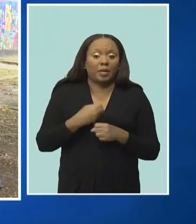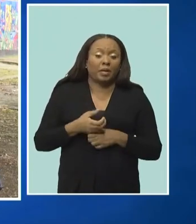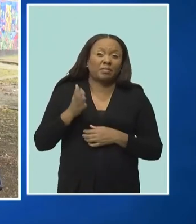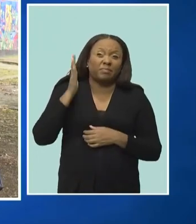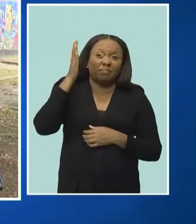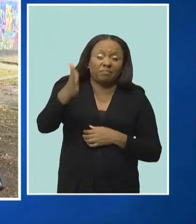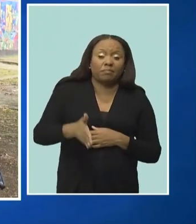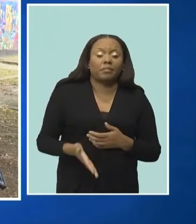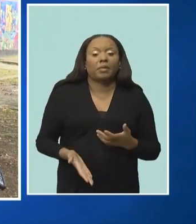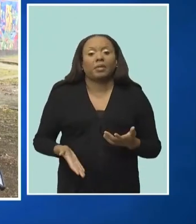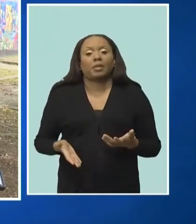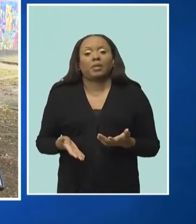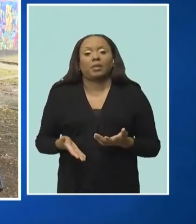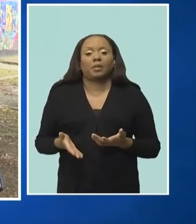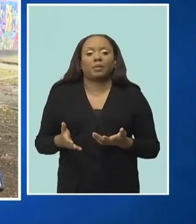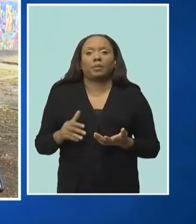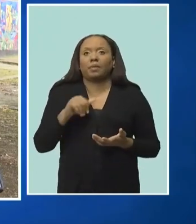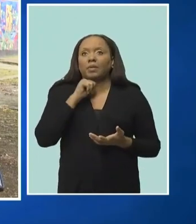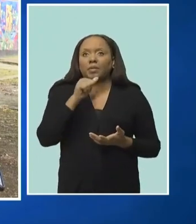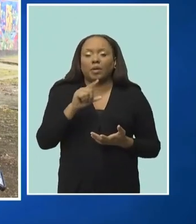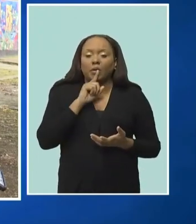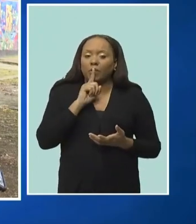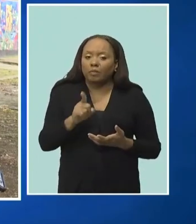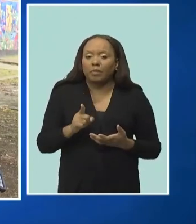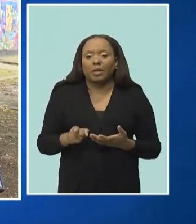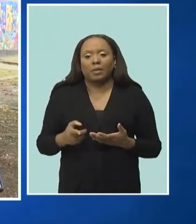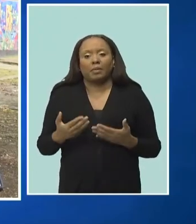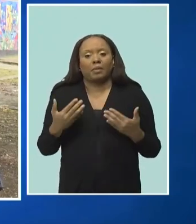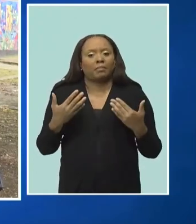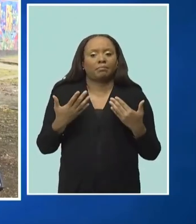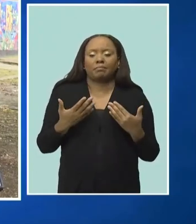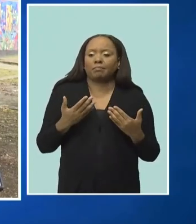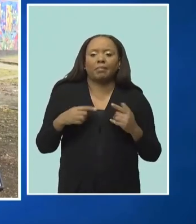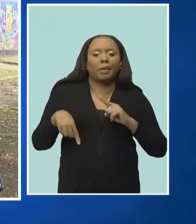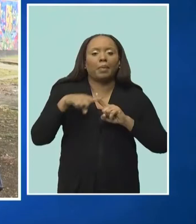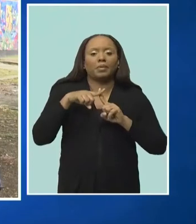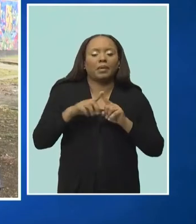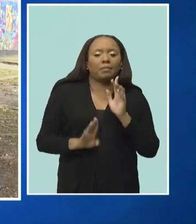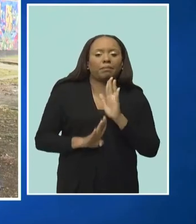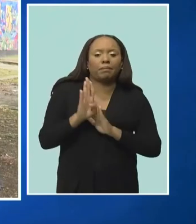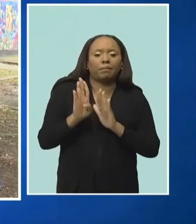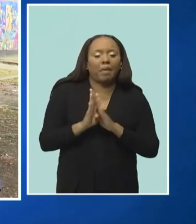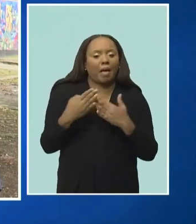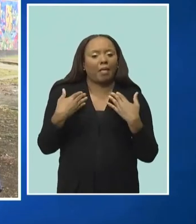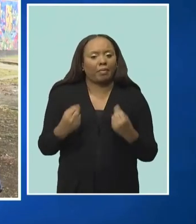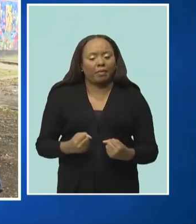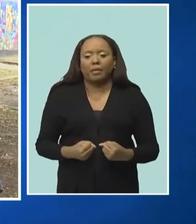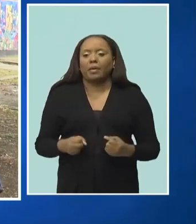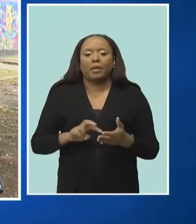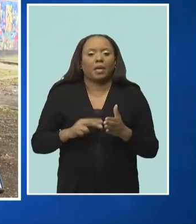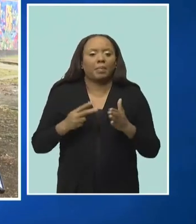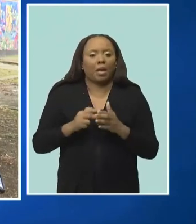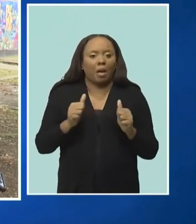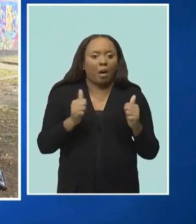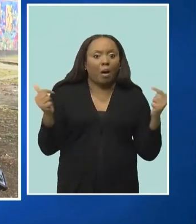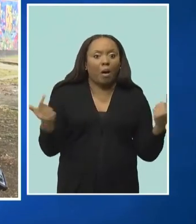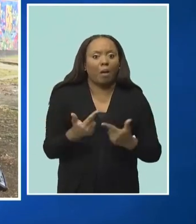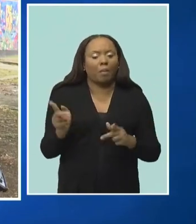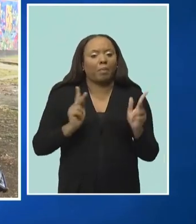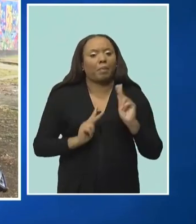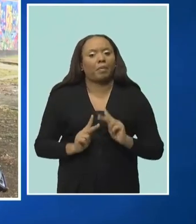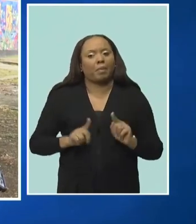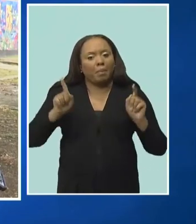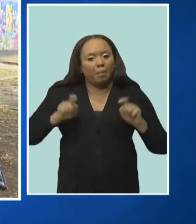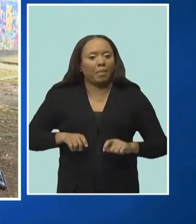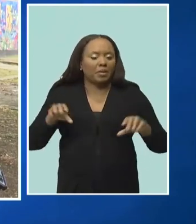to the positive national development of Barbados. So the onus is on everyone to do what they